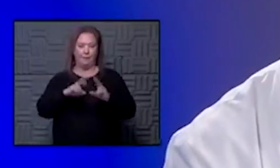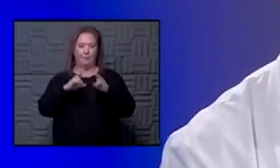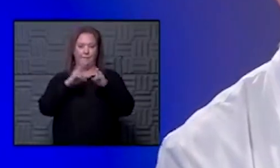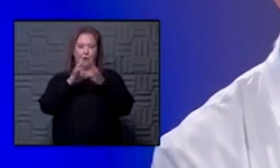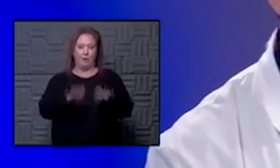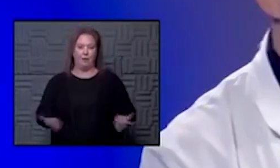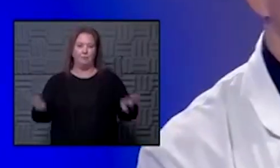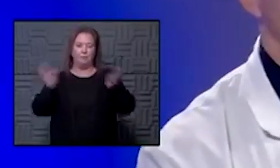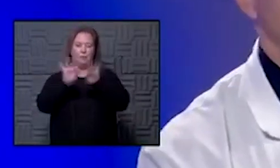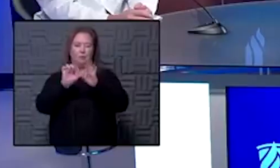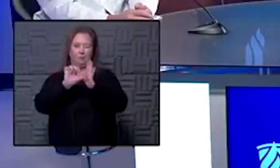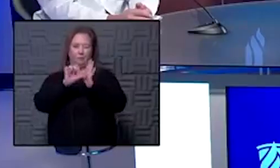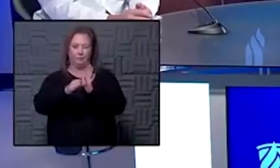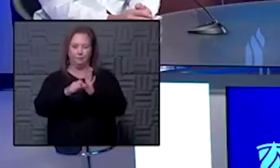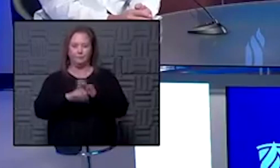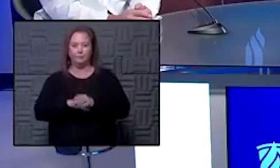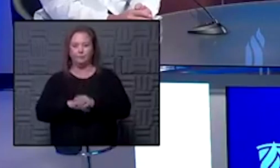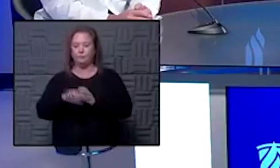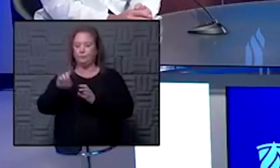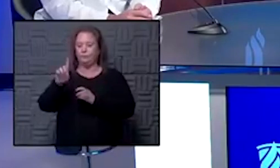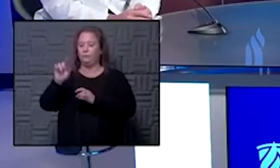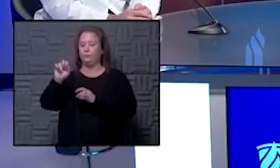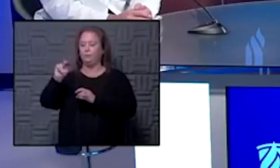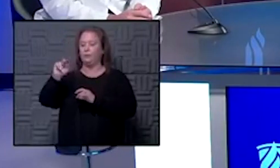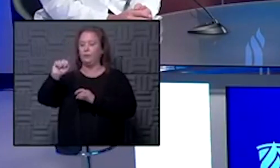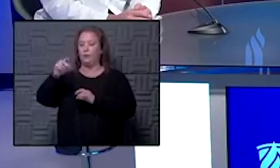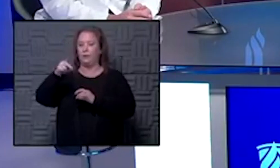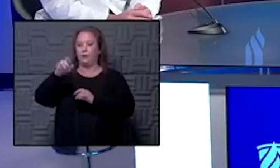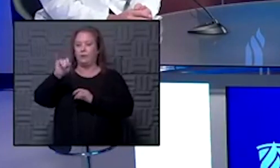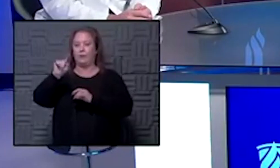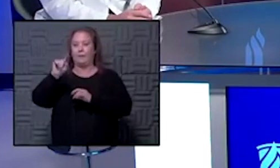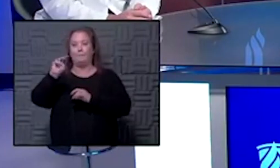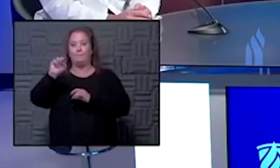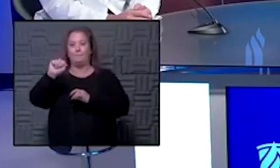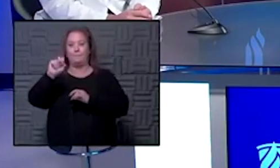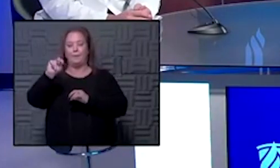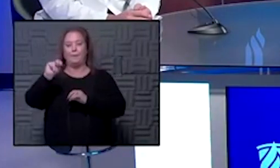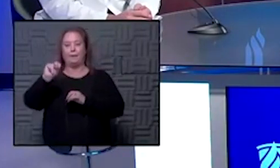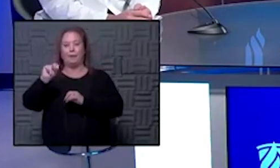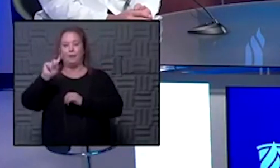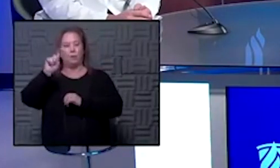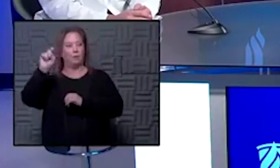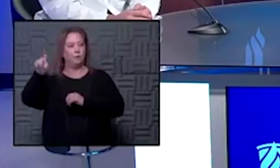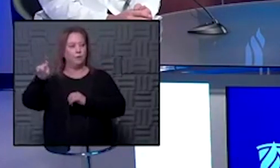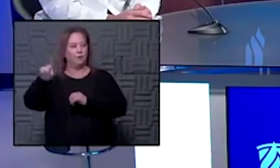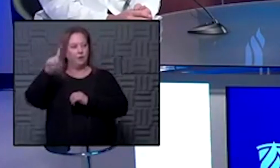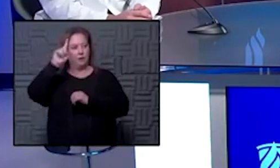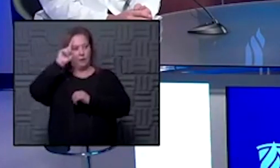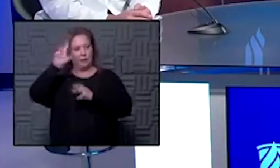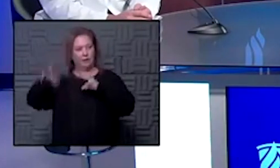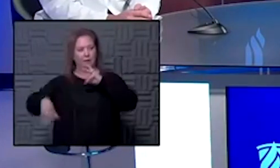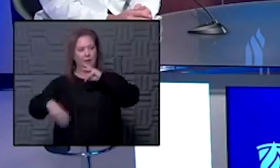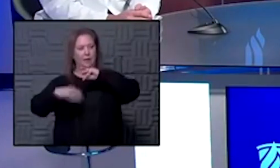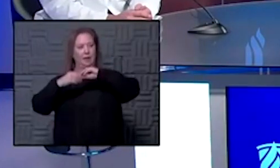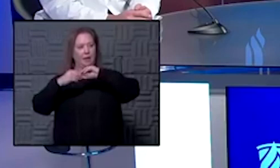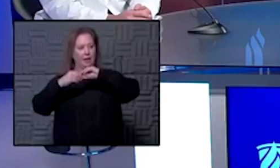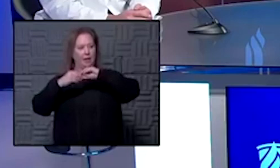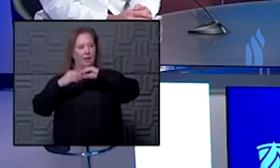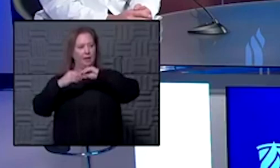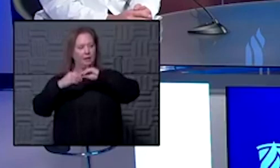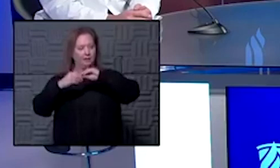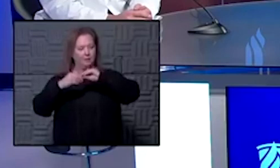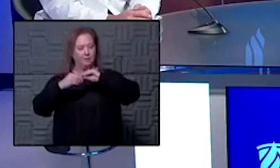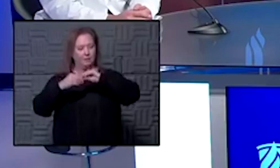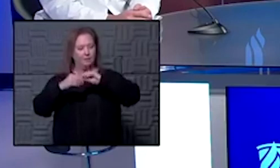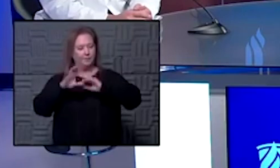important point there donna pitman with channel nine texted a question that i think it dovetails nicely with this reporter